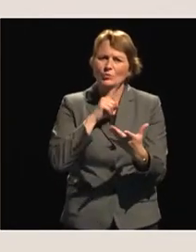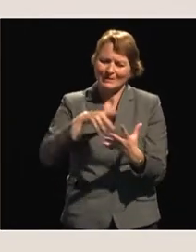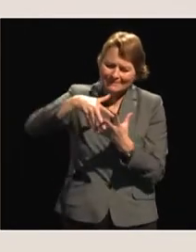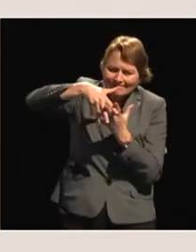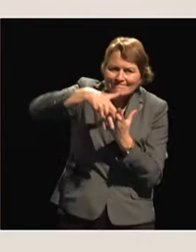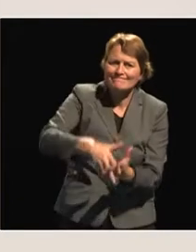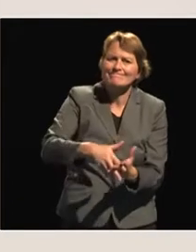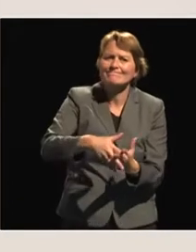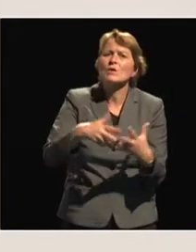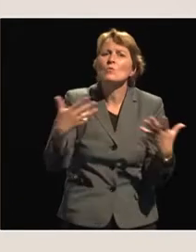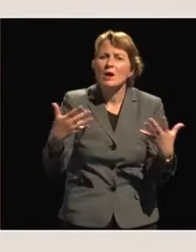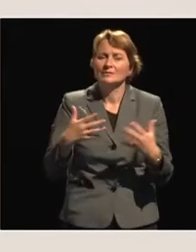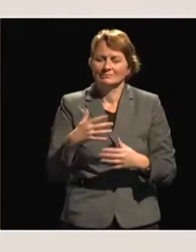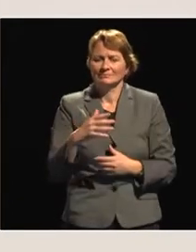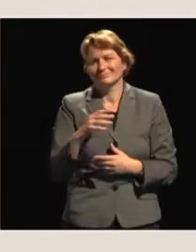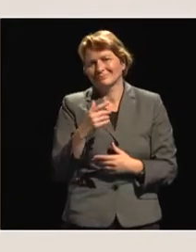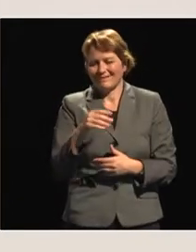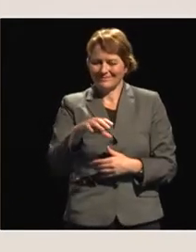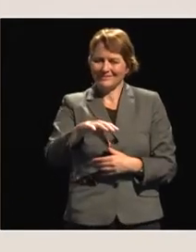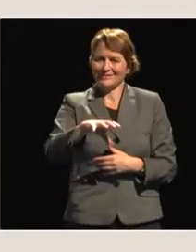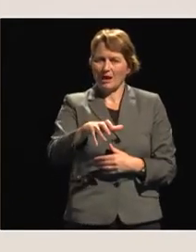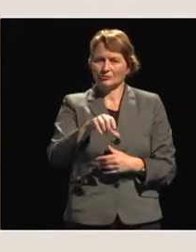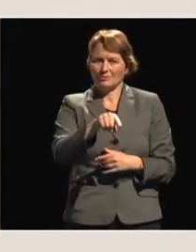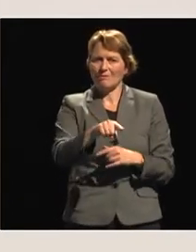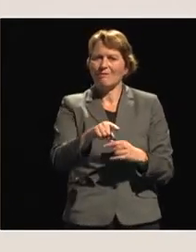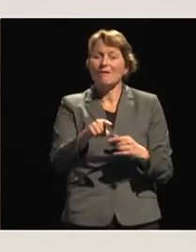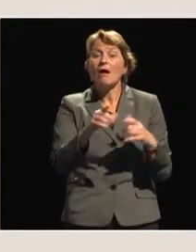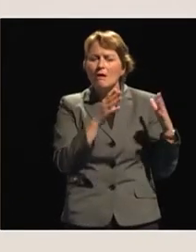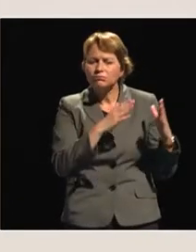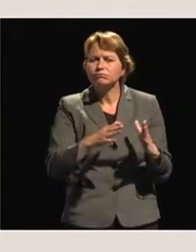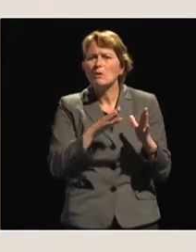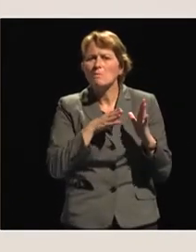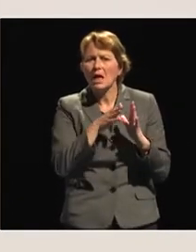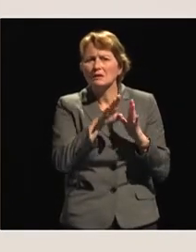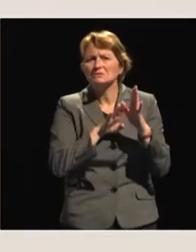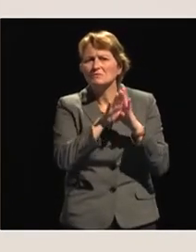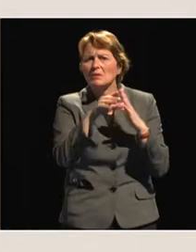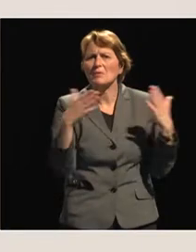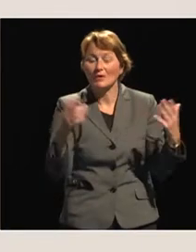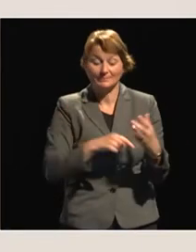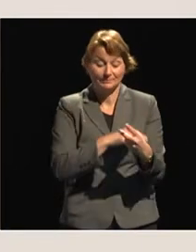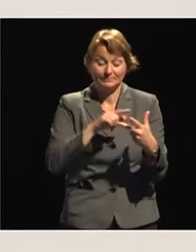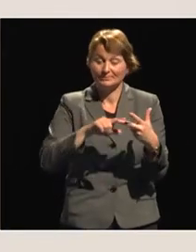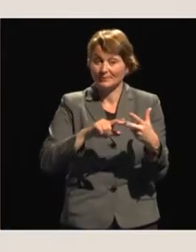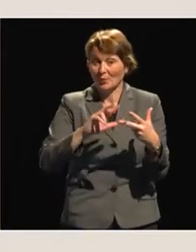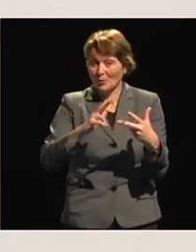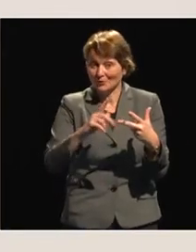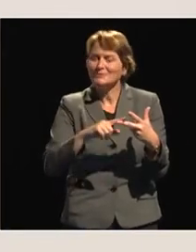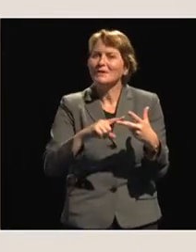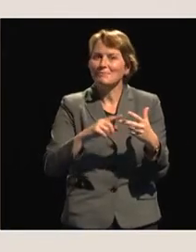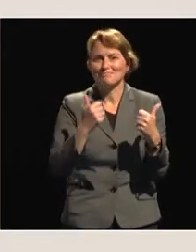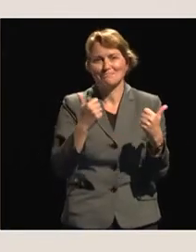the national development plan. The third one is the successful